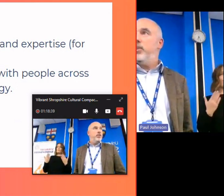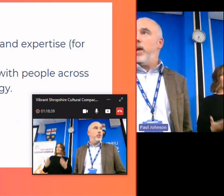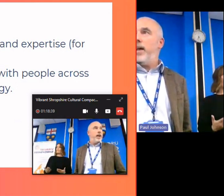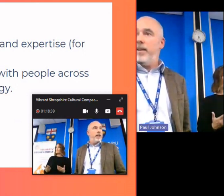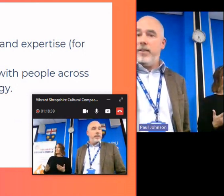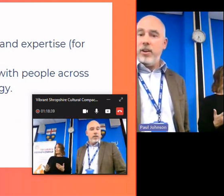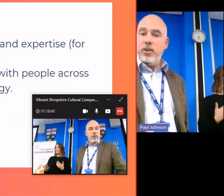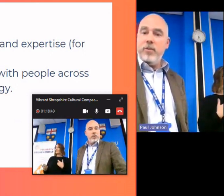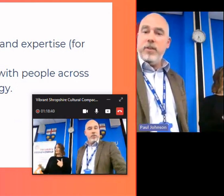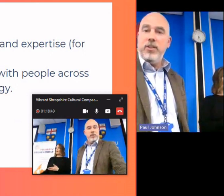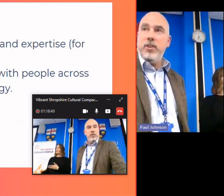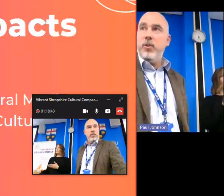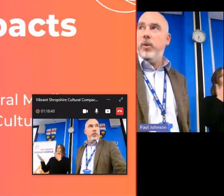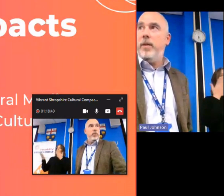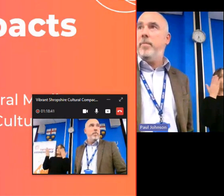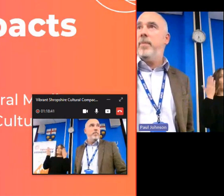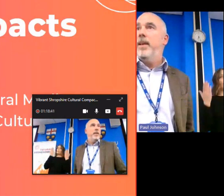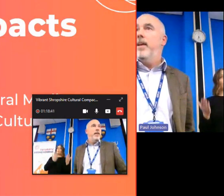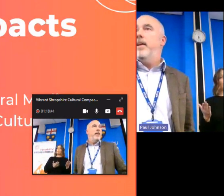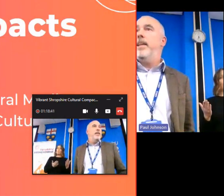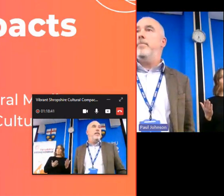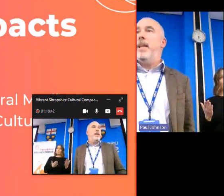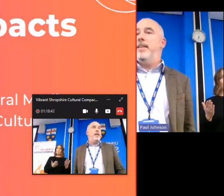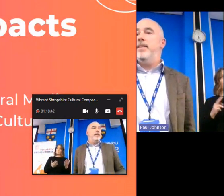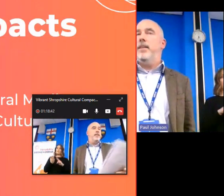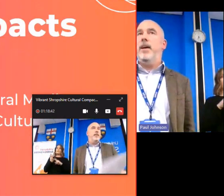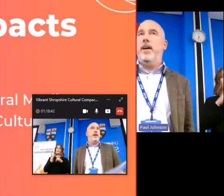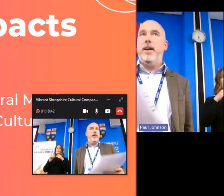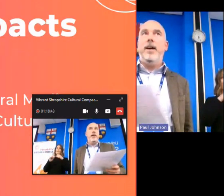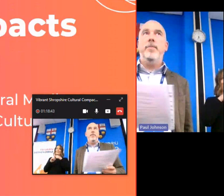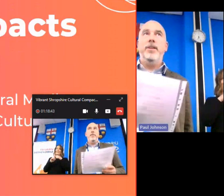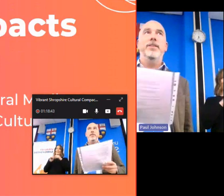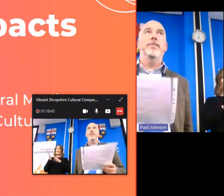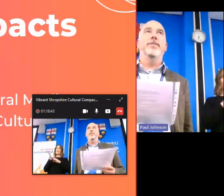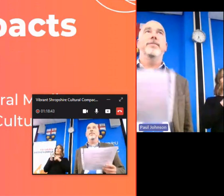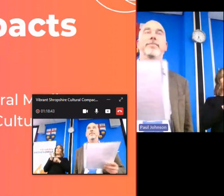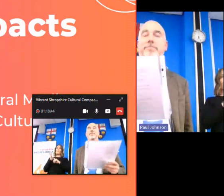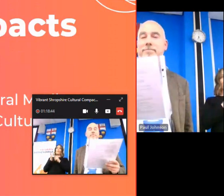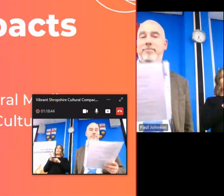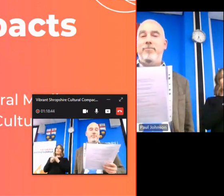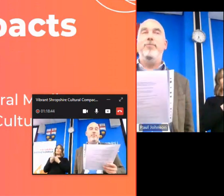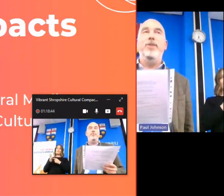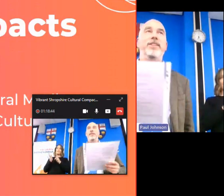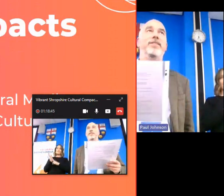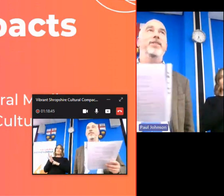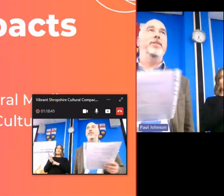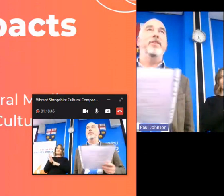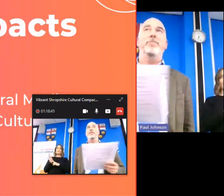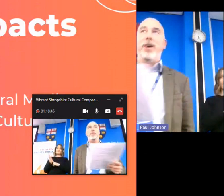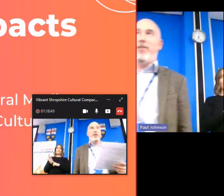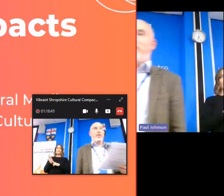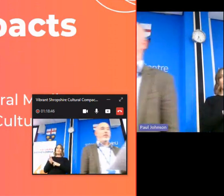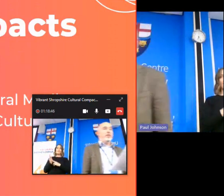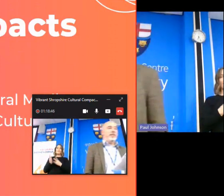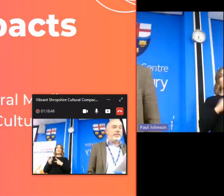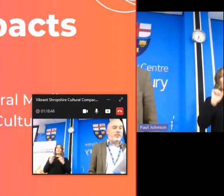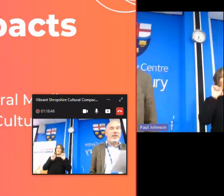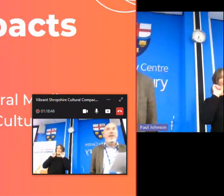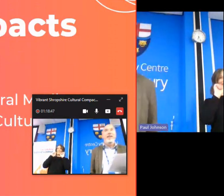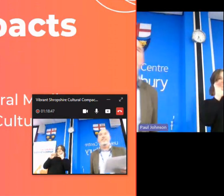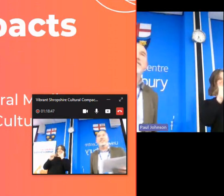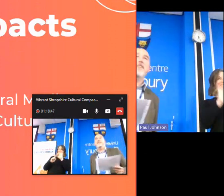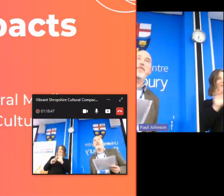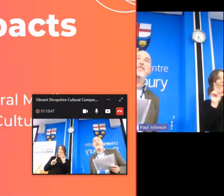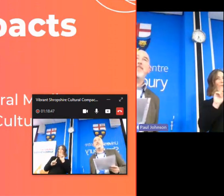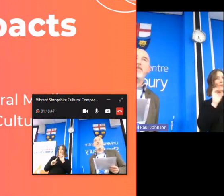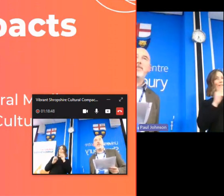going to hand over to um nick millington uh i'm going to read you some of his biographical details